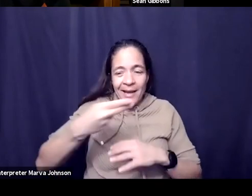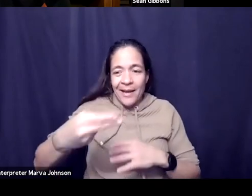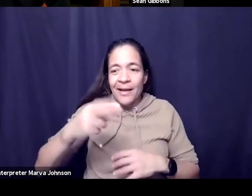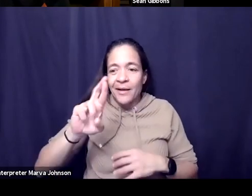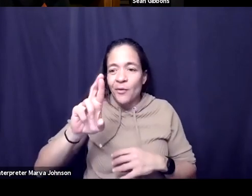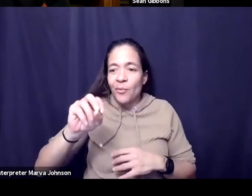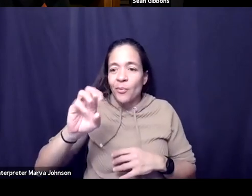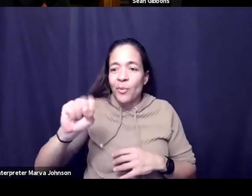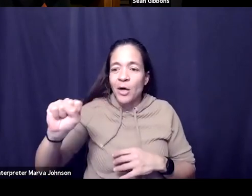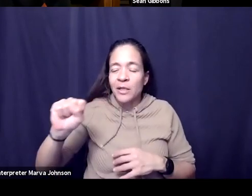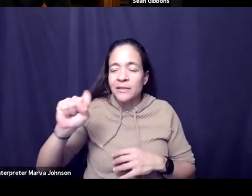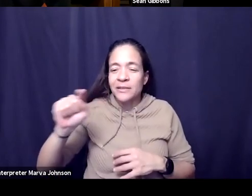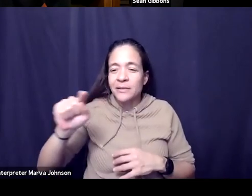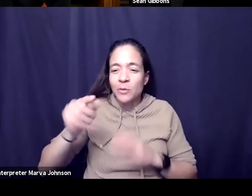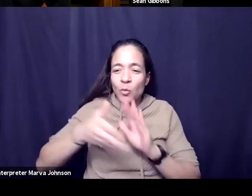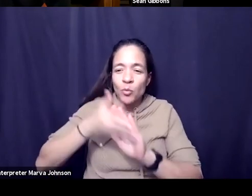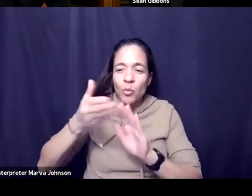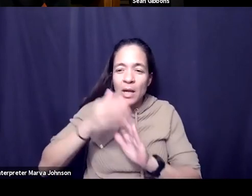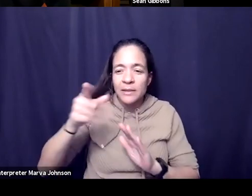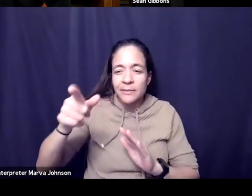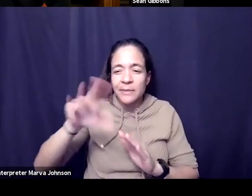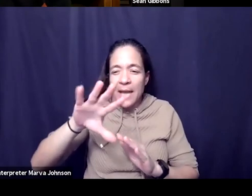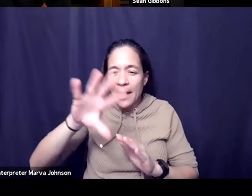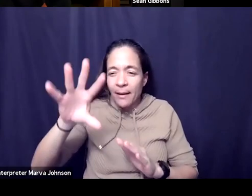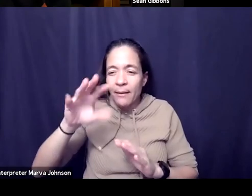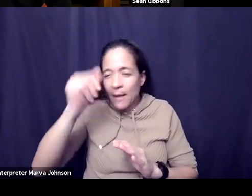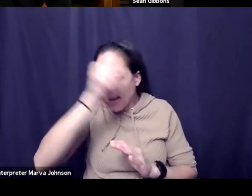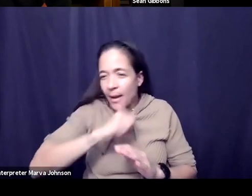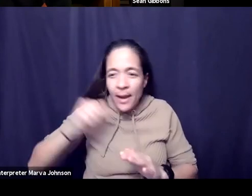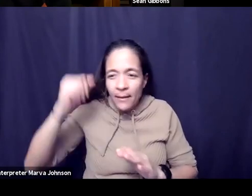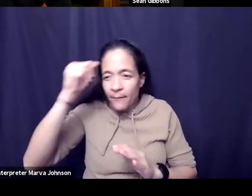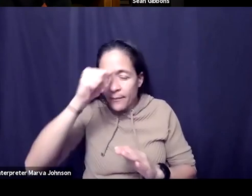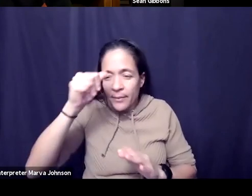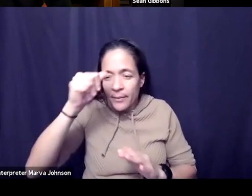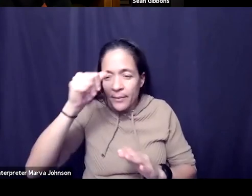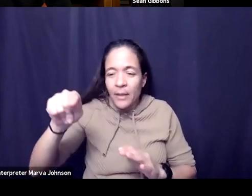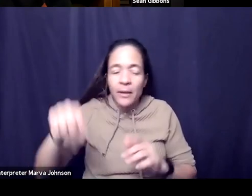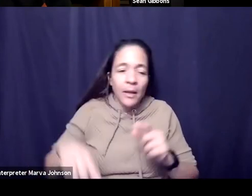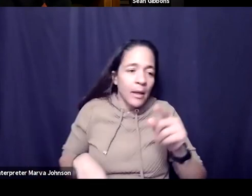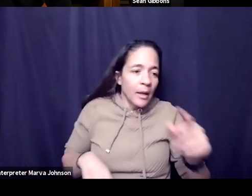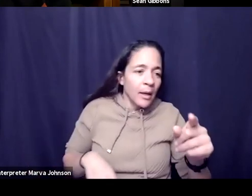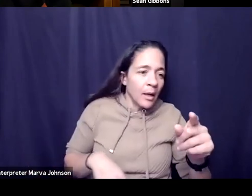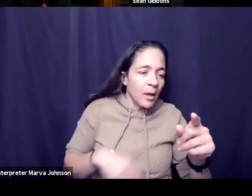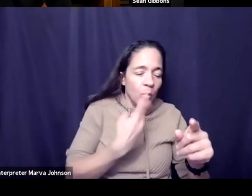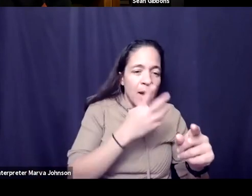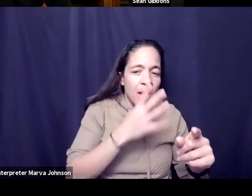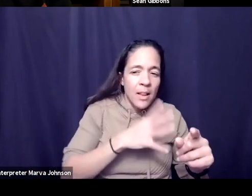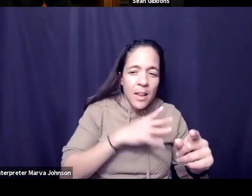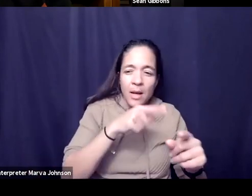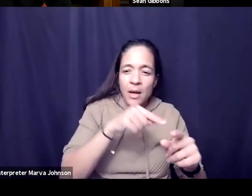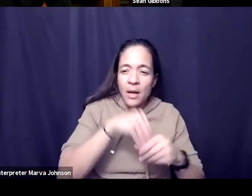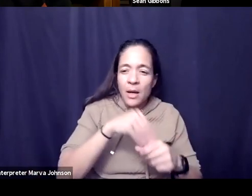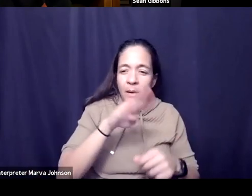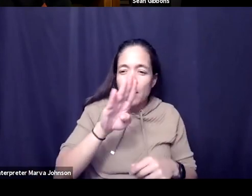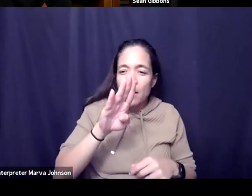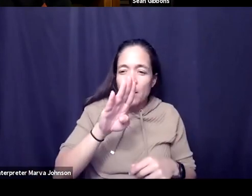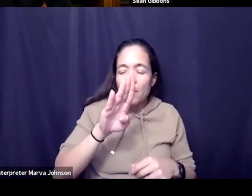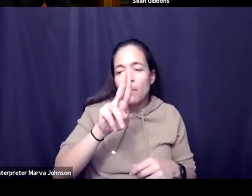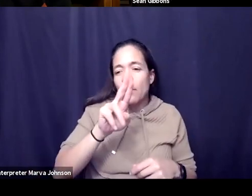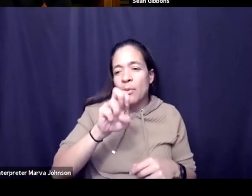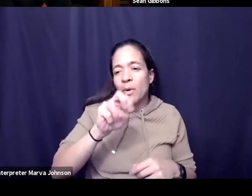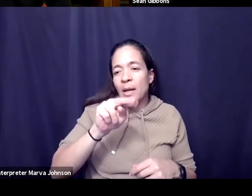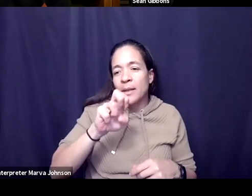chapter and emma who runs uh who's part of the buenos aires chapter and what struck me was